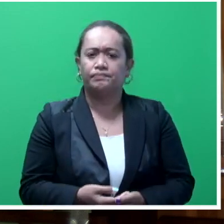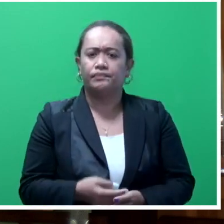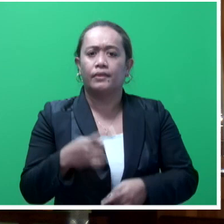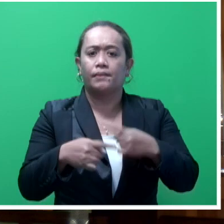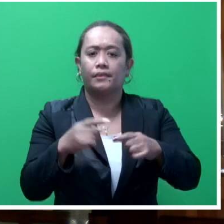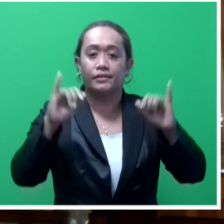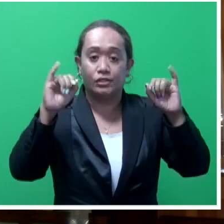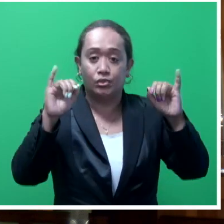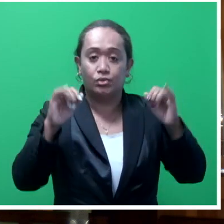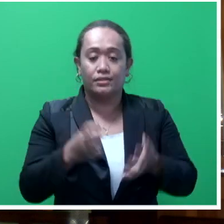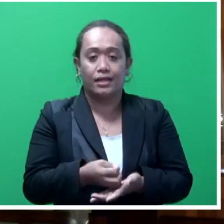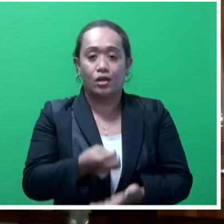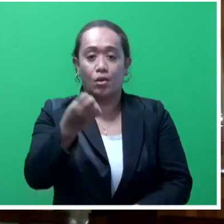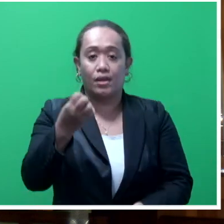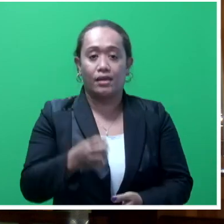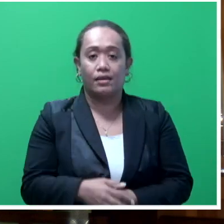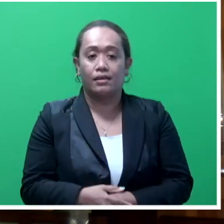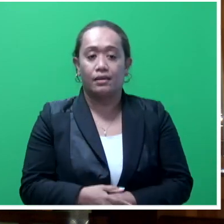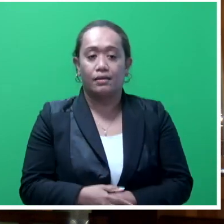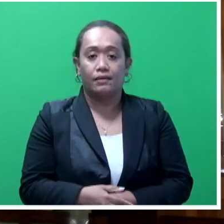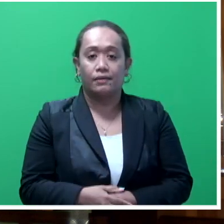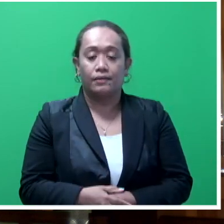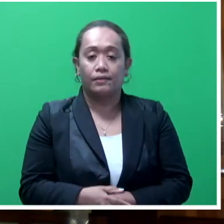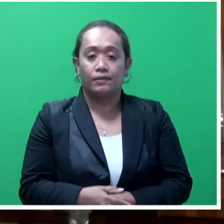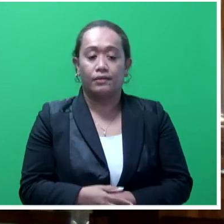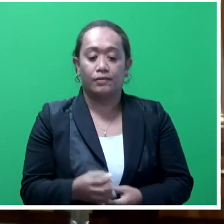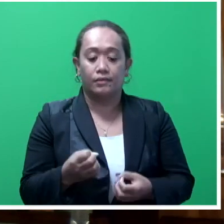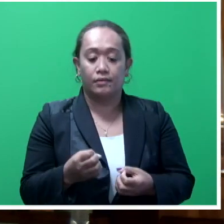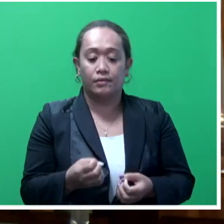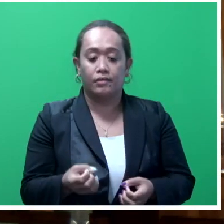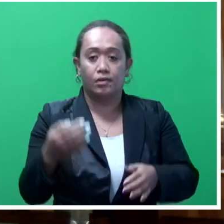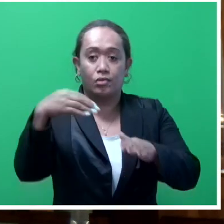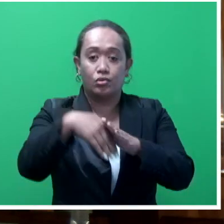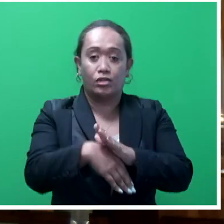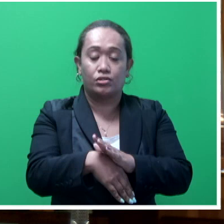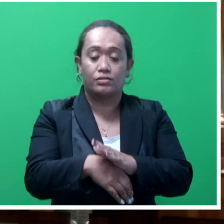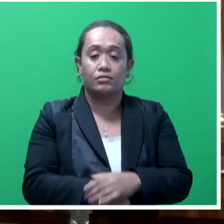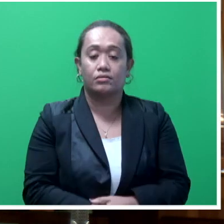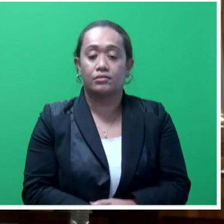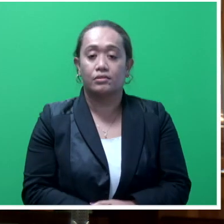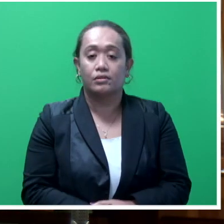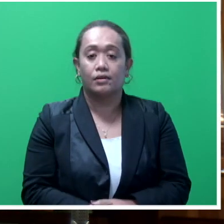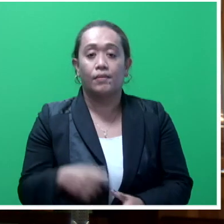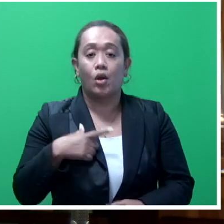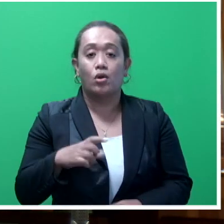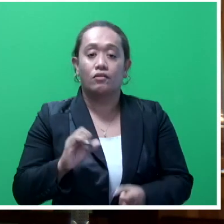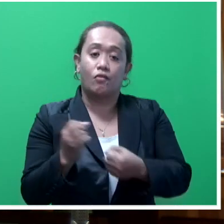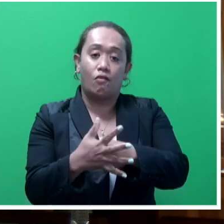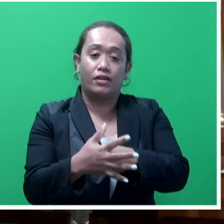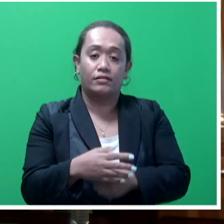economic contraction and of course the shutting down of the borders because of COVID-19 last year.